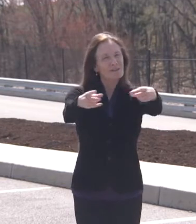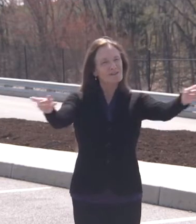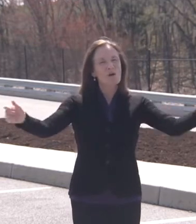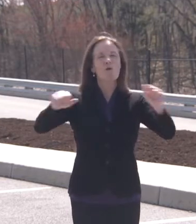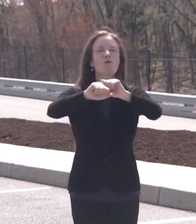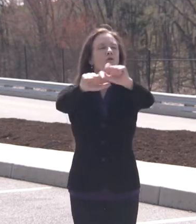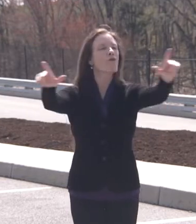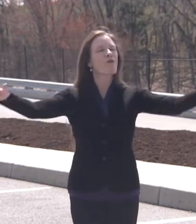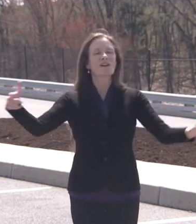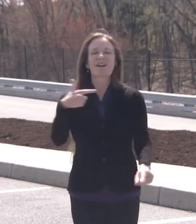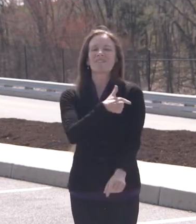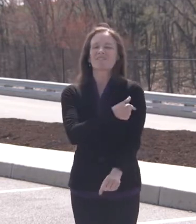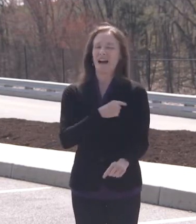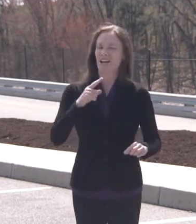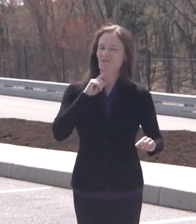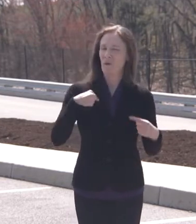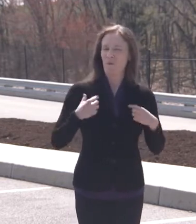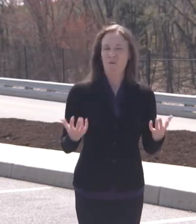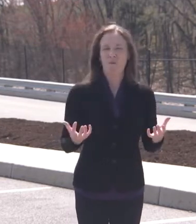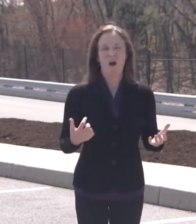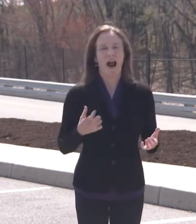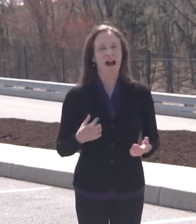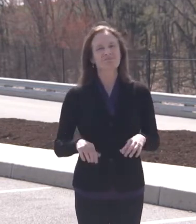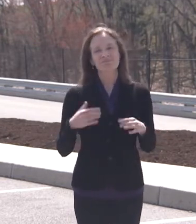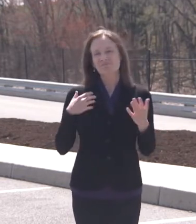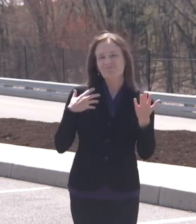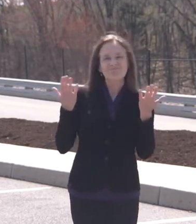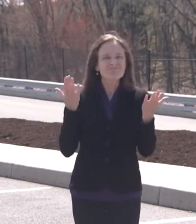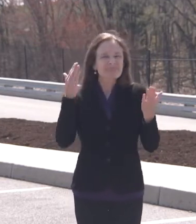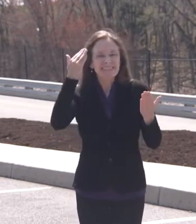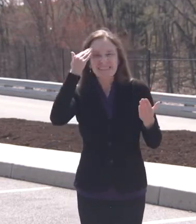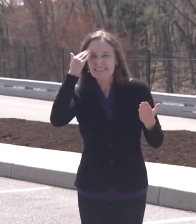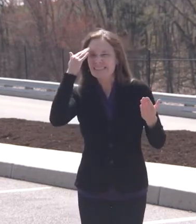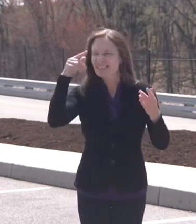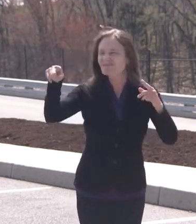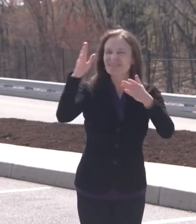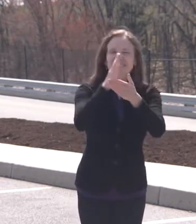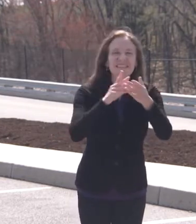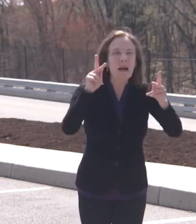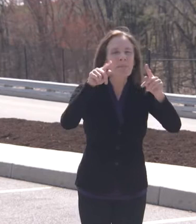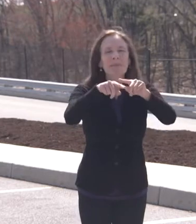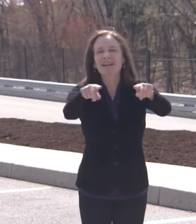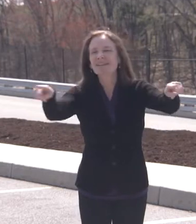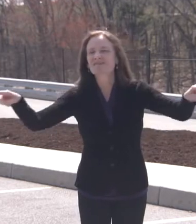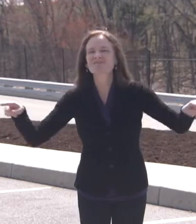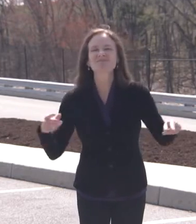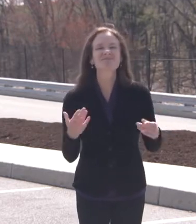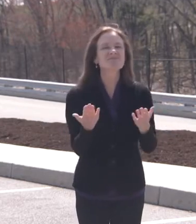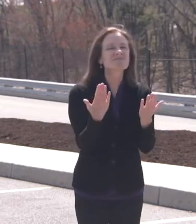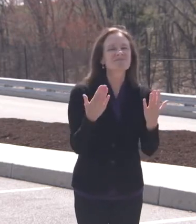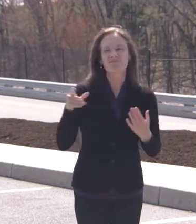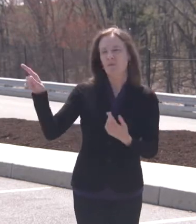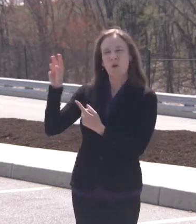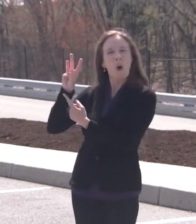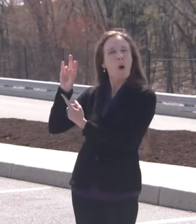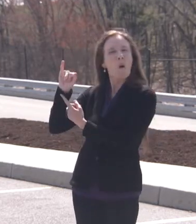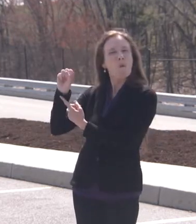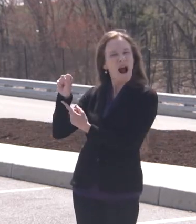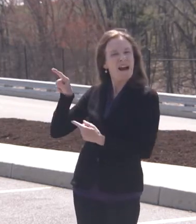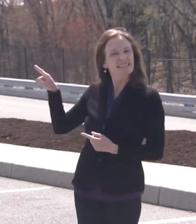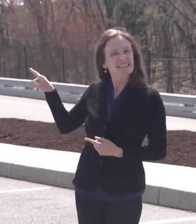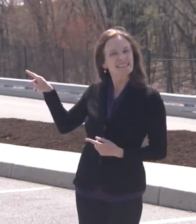here. I think, as many of you know, the white system is in the federal